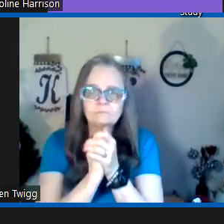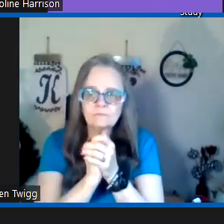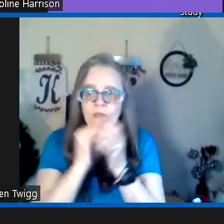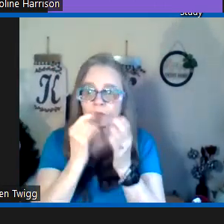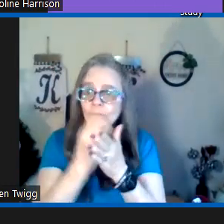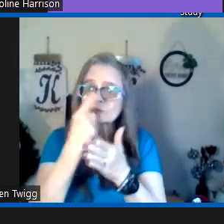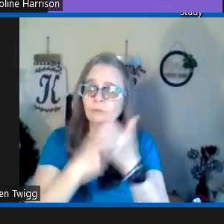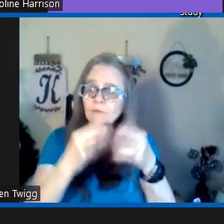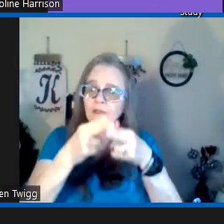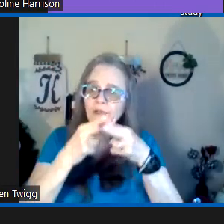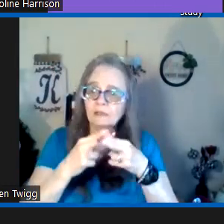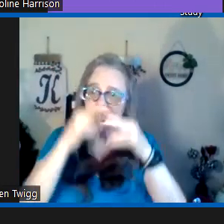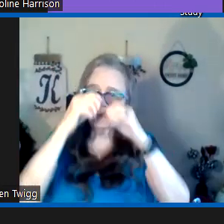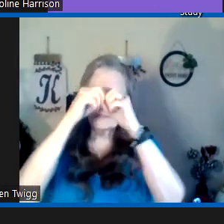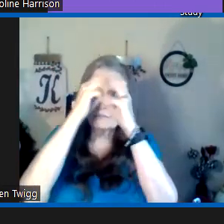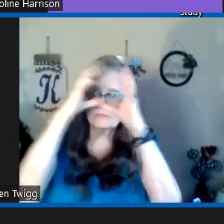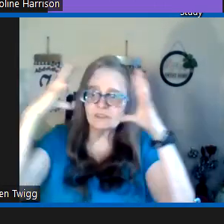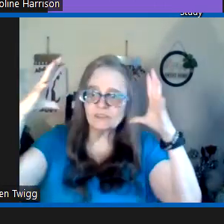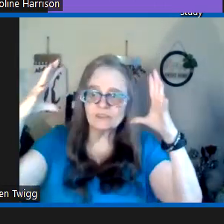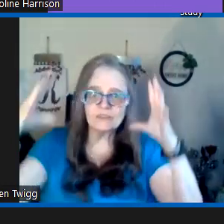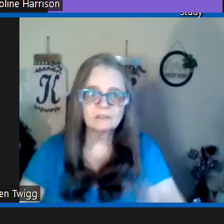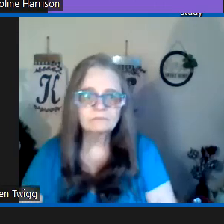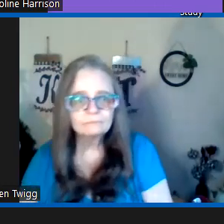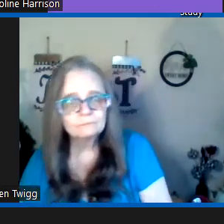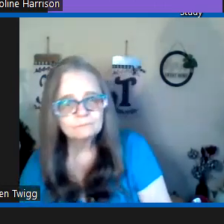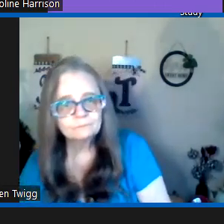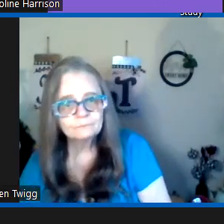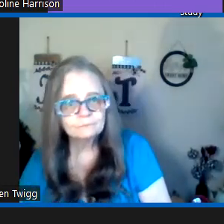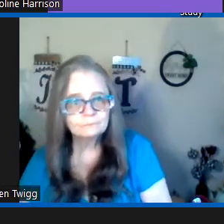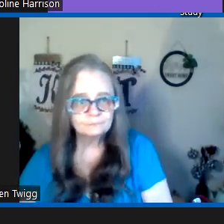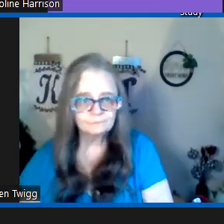those are what we call the visions then